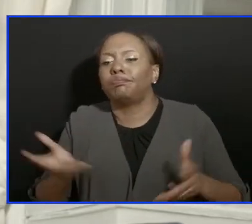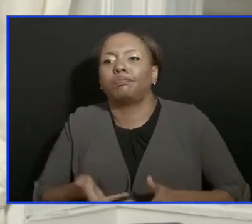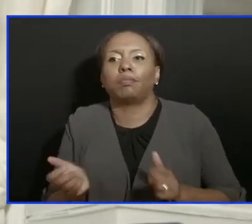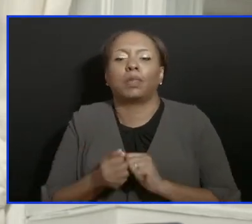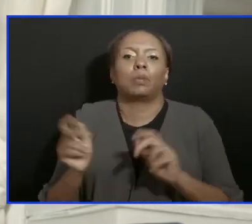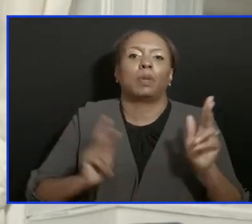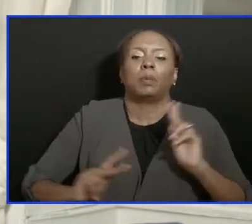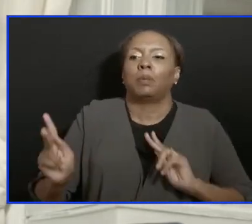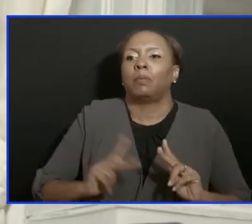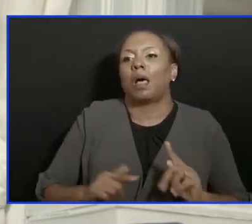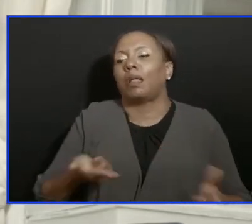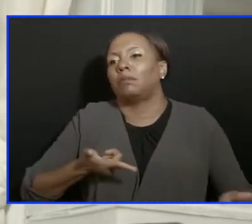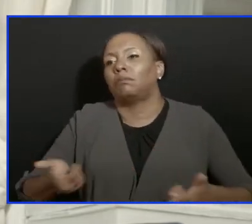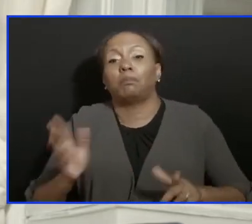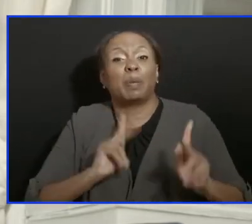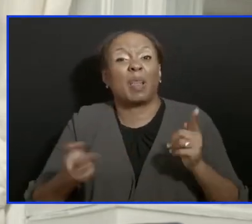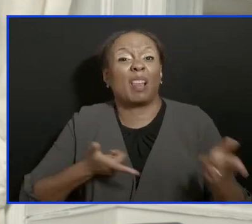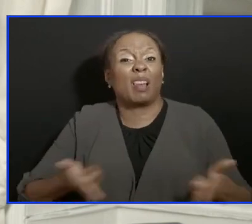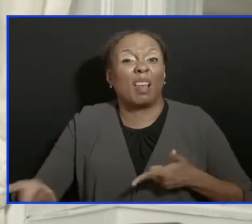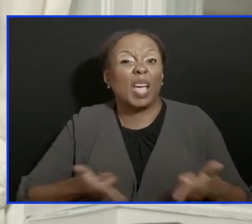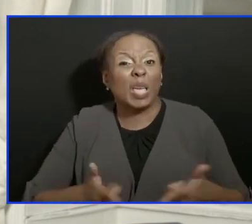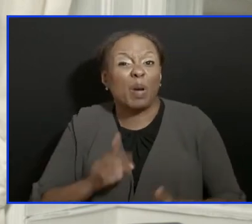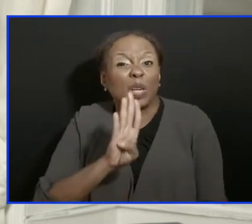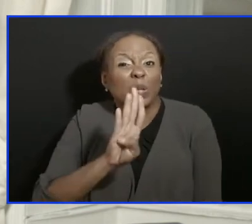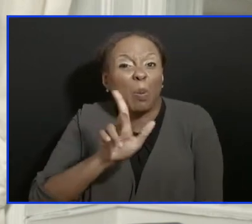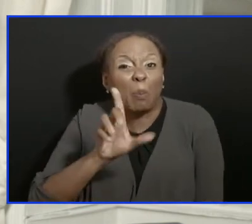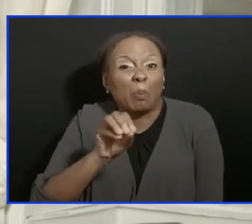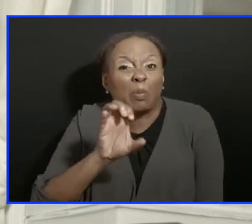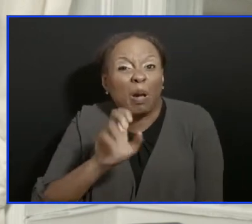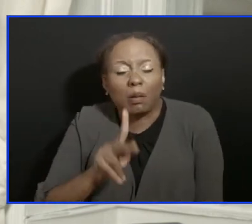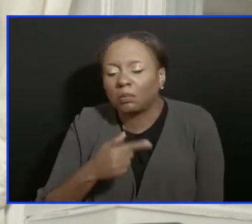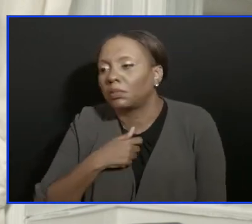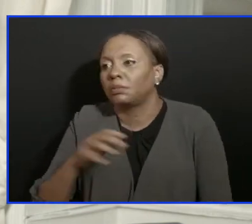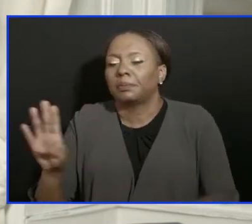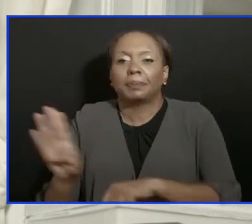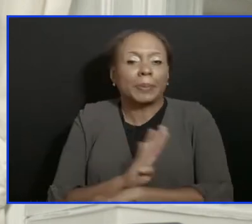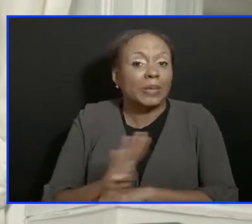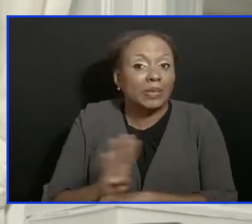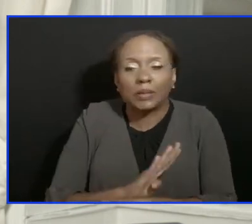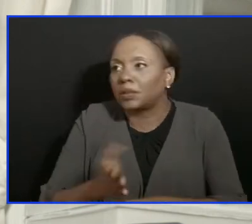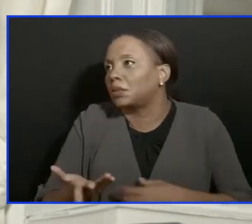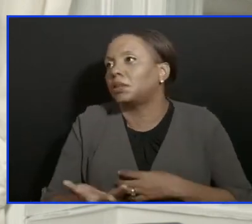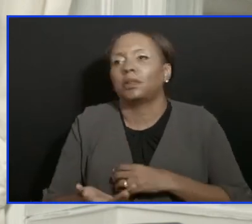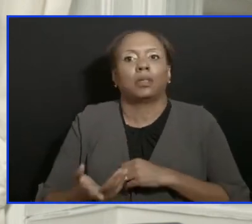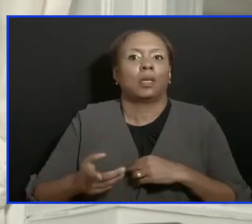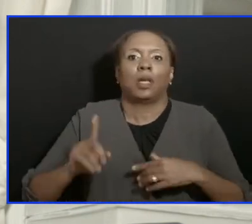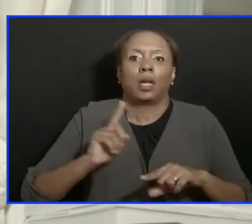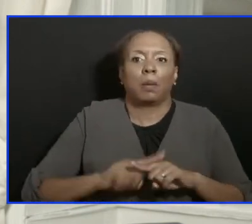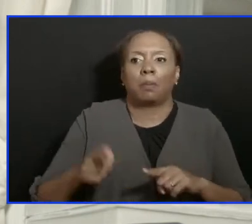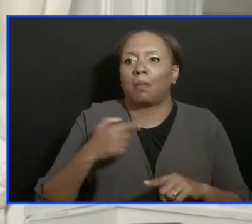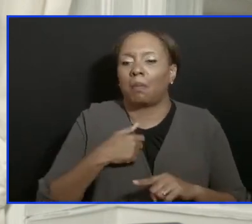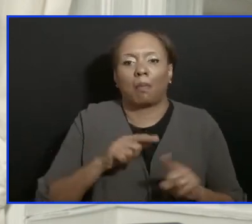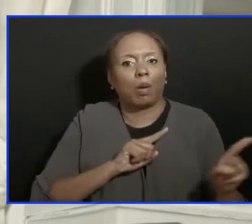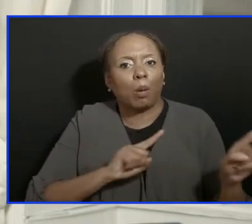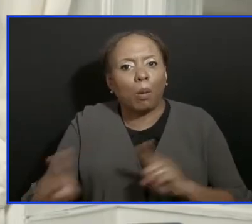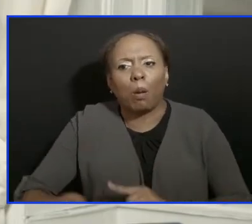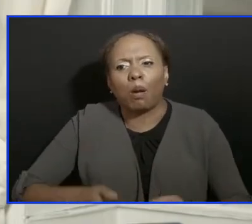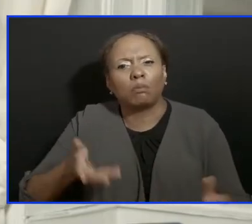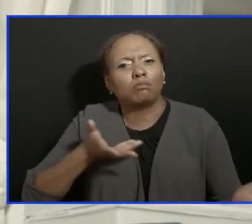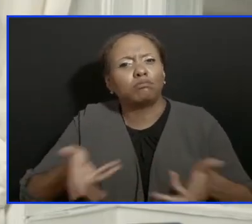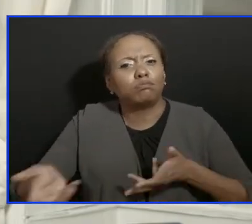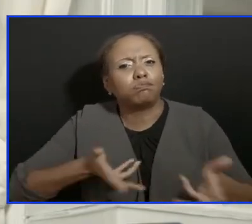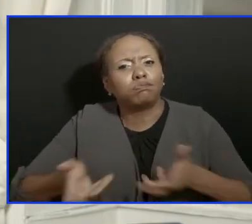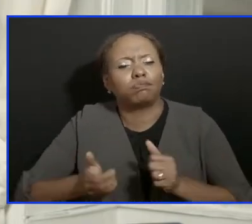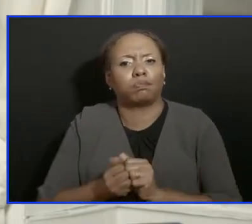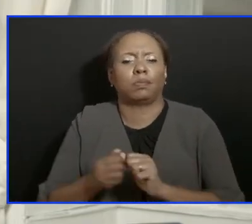I'm a very busy man, as you might know, but I make a special effort. And someone could come on here and tell you, I make a special effort to go and talk to people even